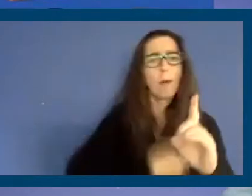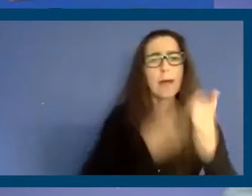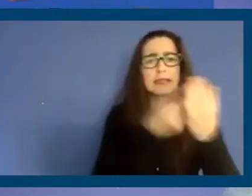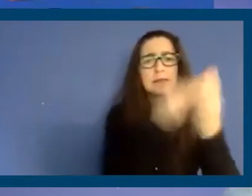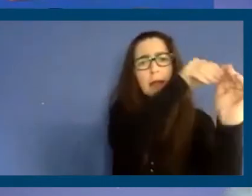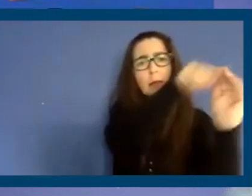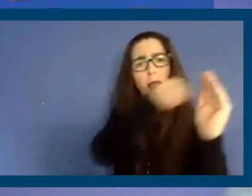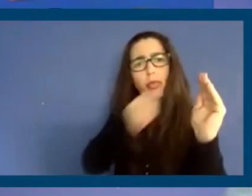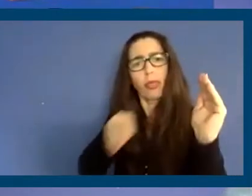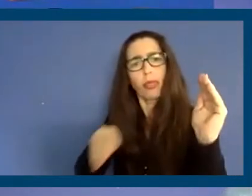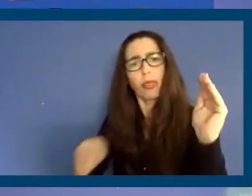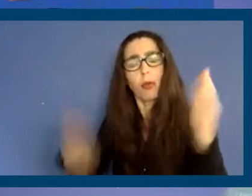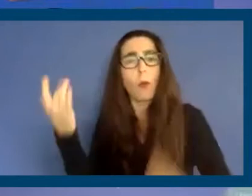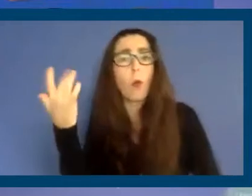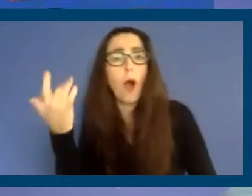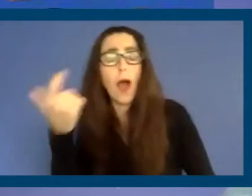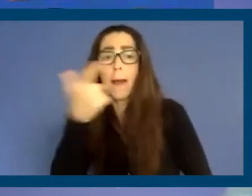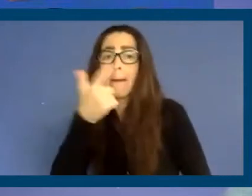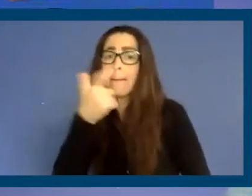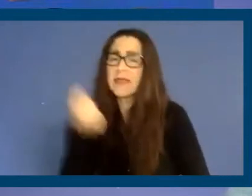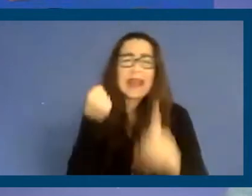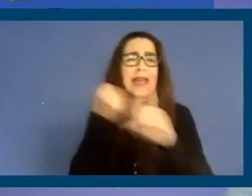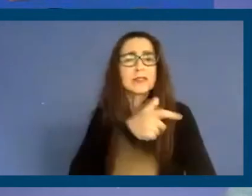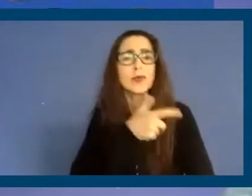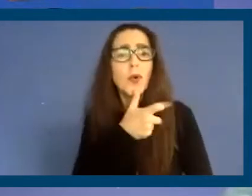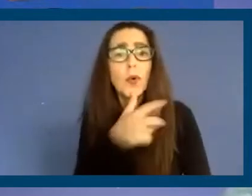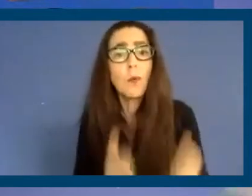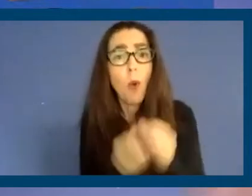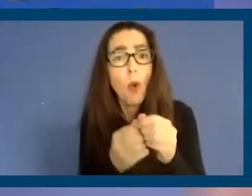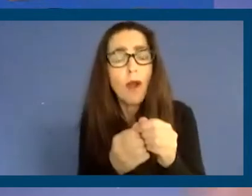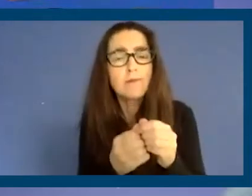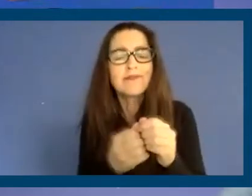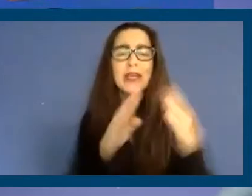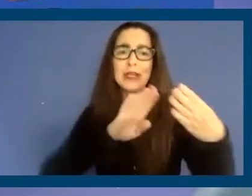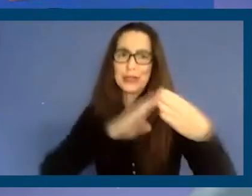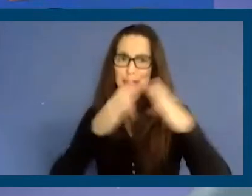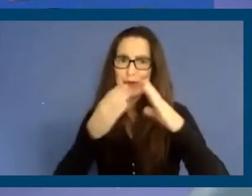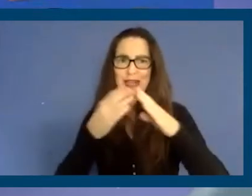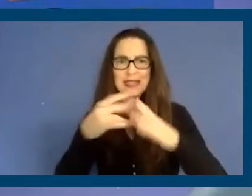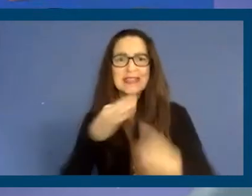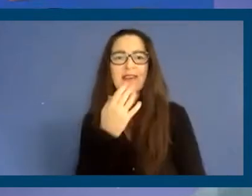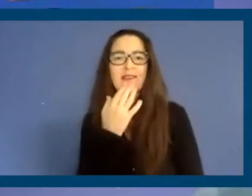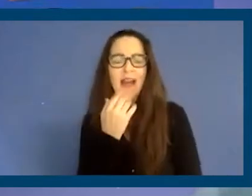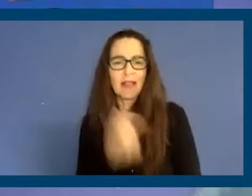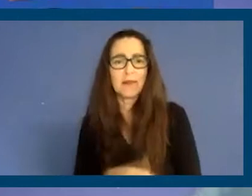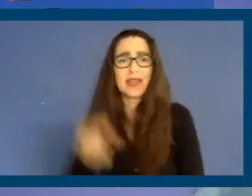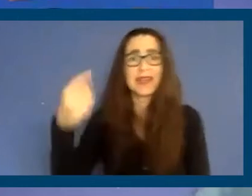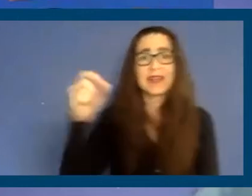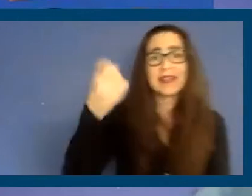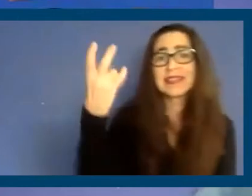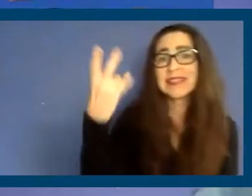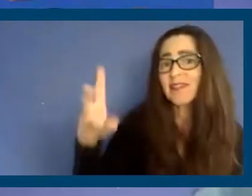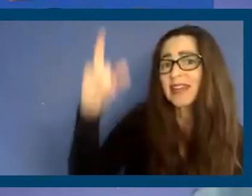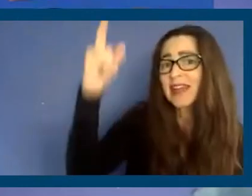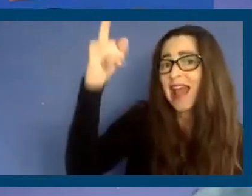communities of color the hardest. And so we're facing a 17 and a half percent unemployment